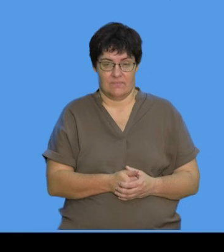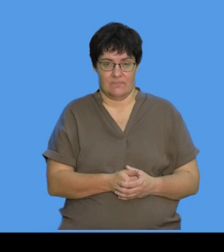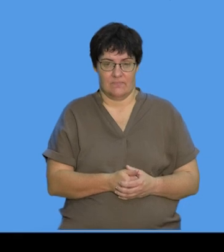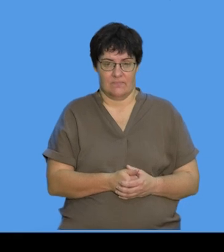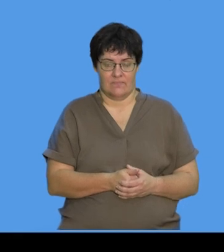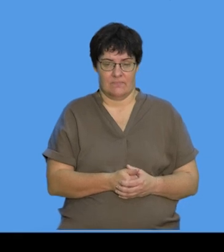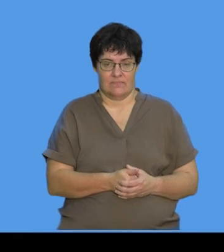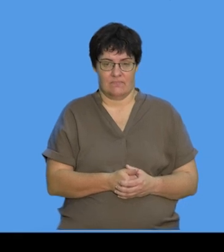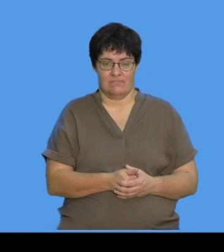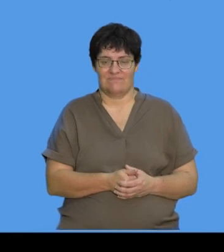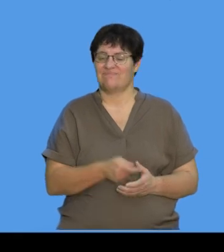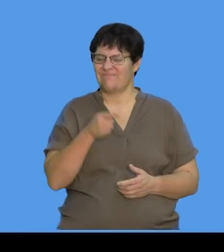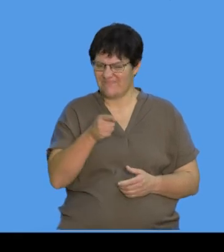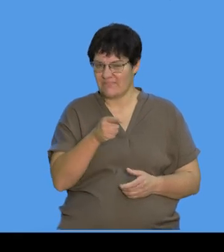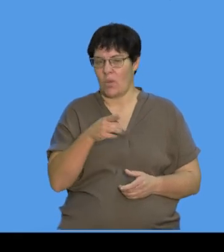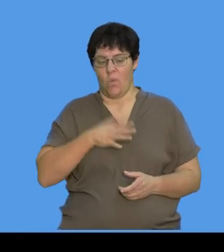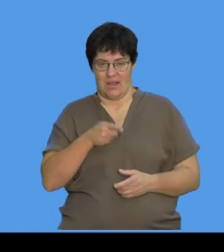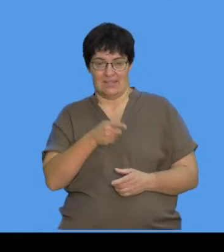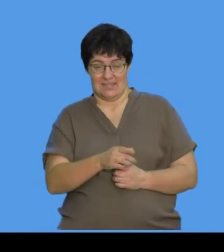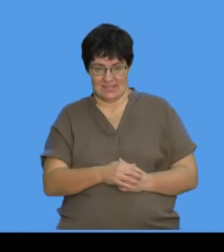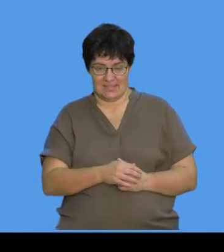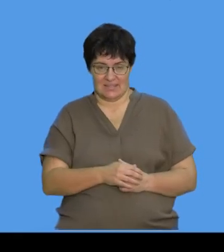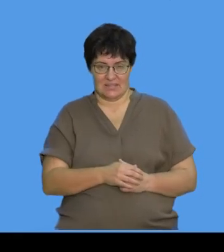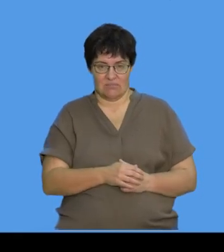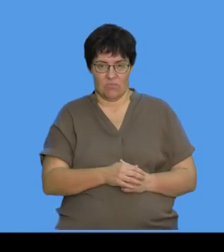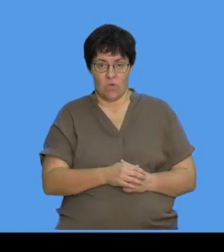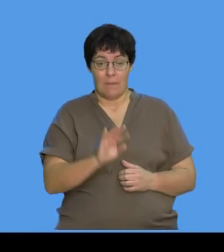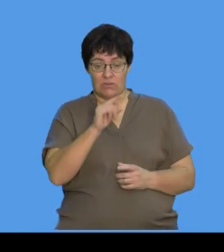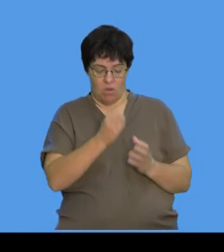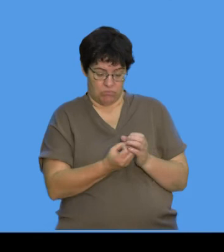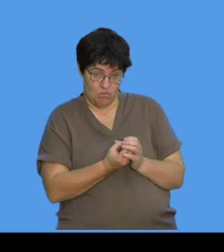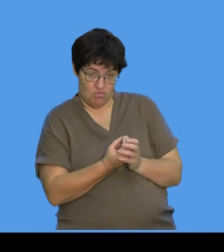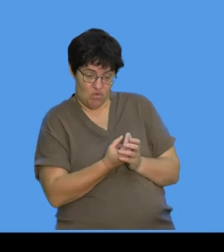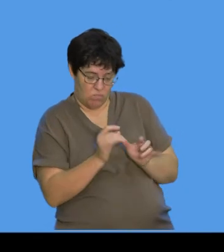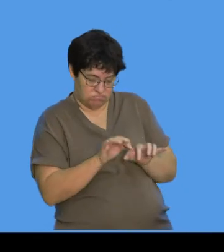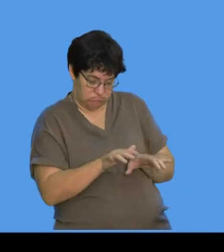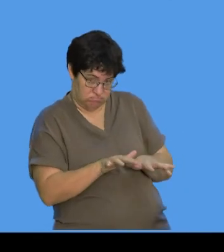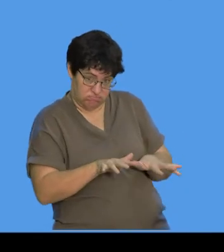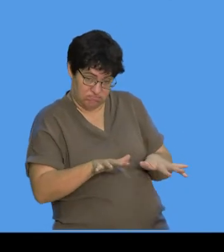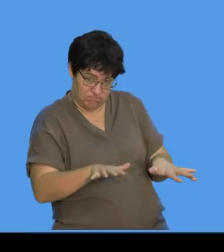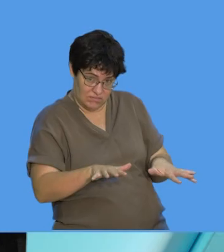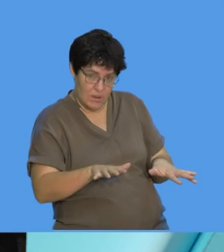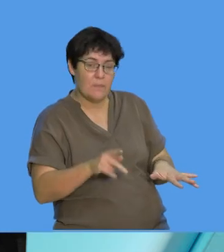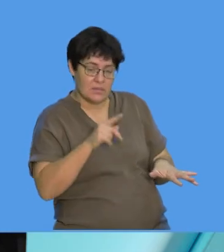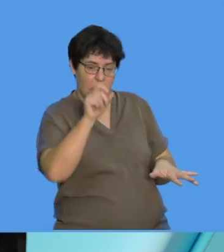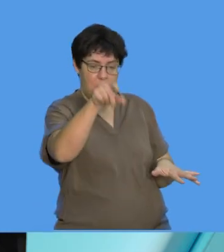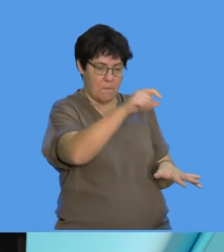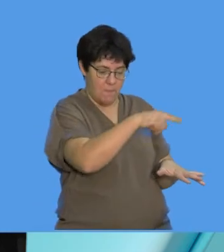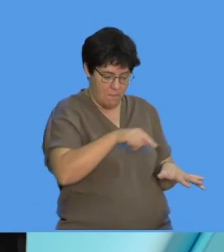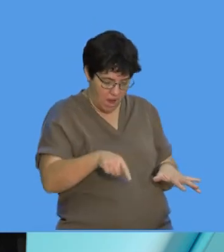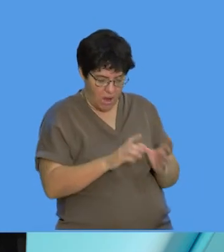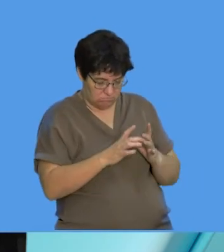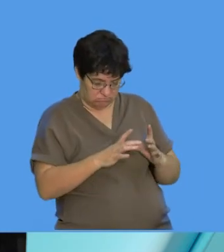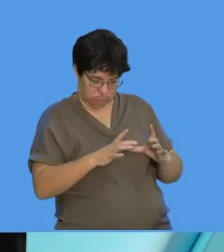All right. So, that's what you're looking at. You grew this bacteria and you now need to see, all right, why you